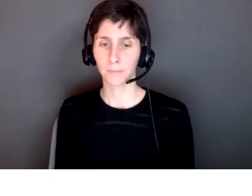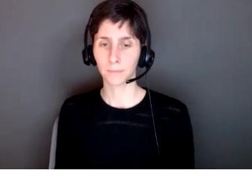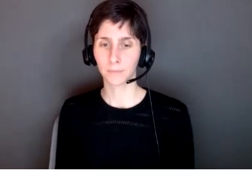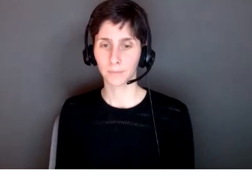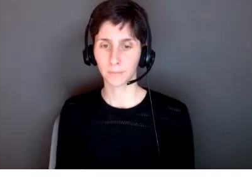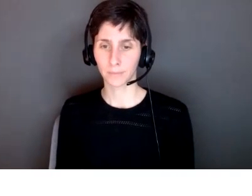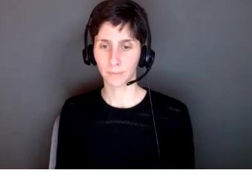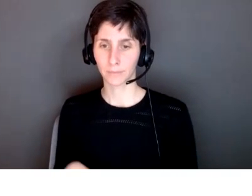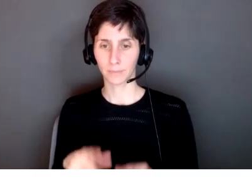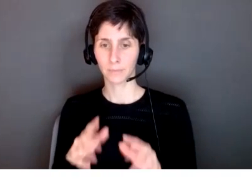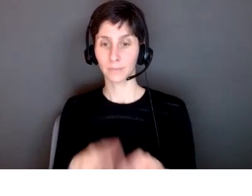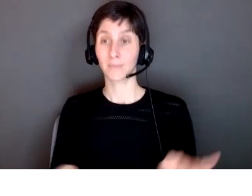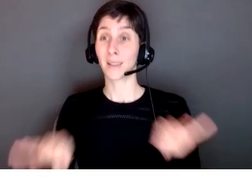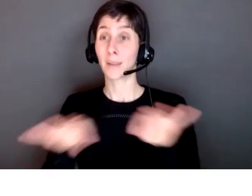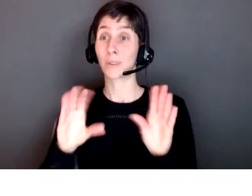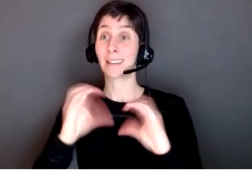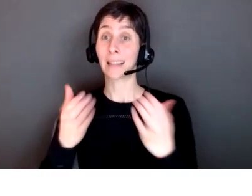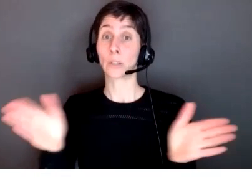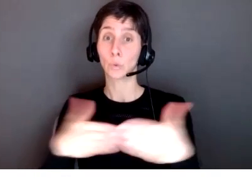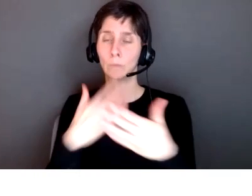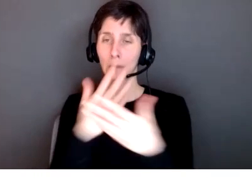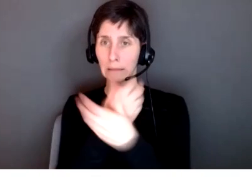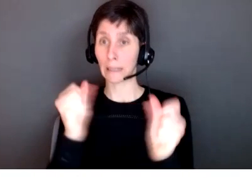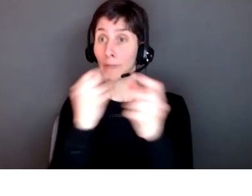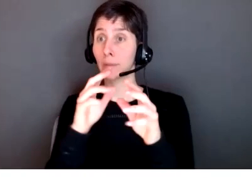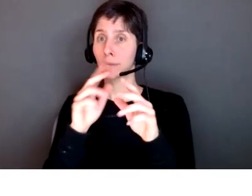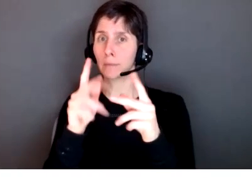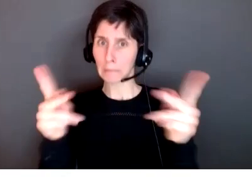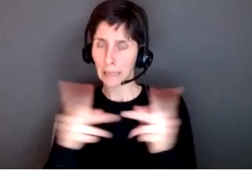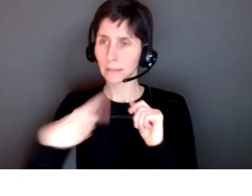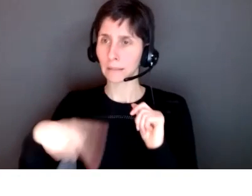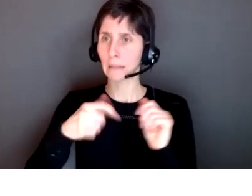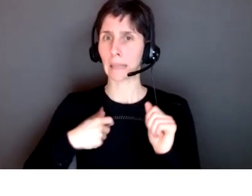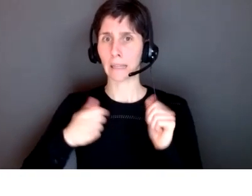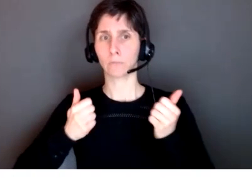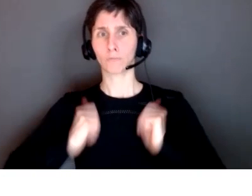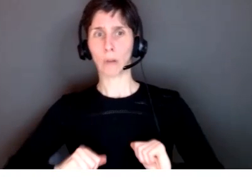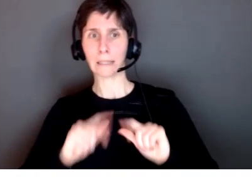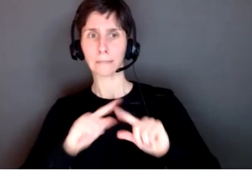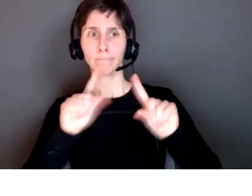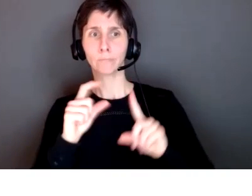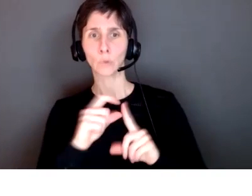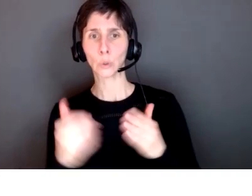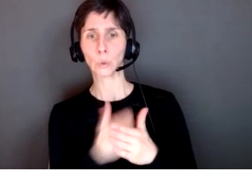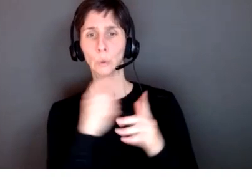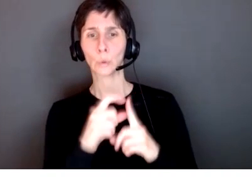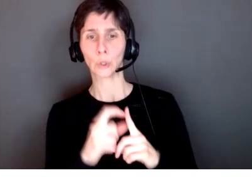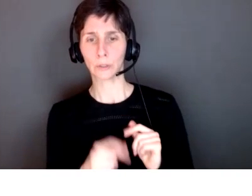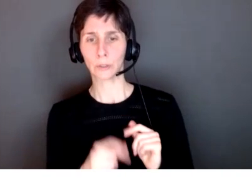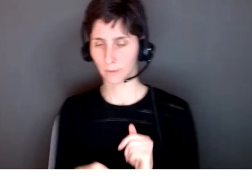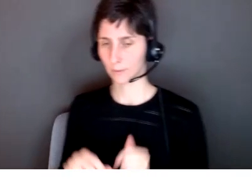experiment with new words yes interactions and practice and repetition